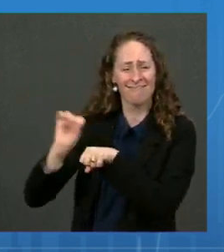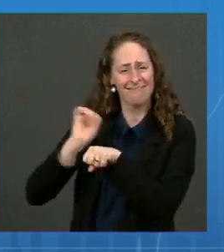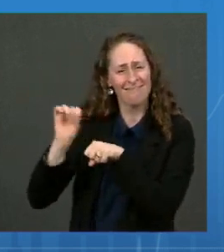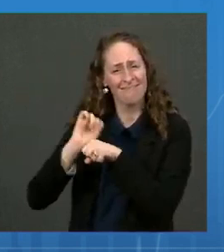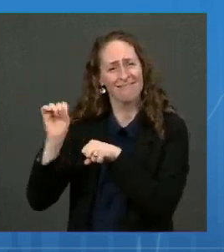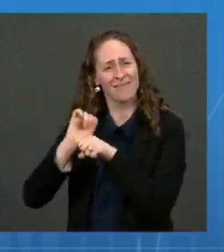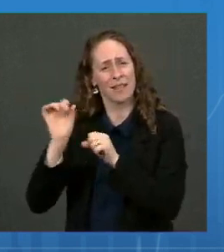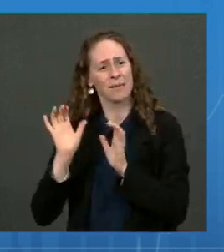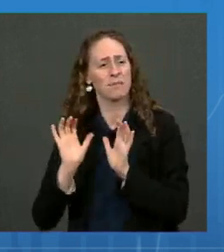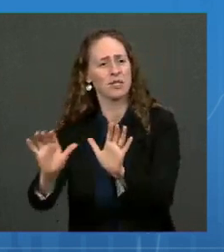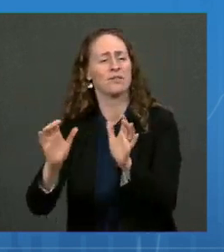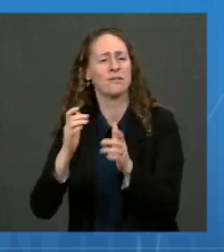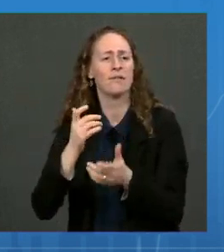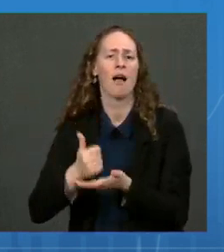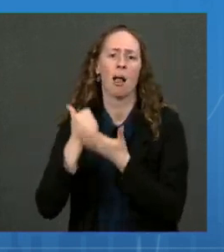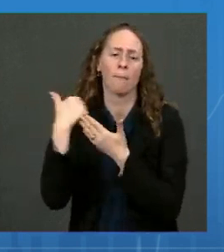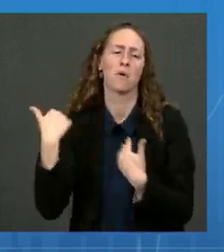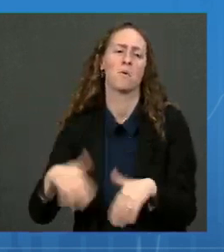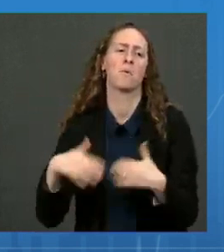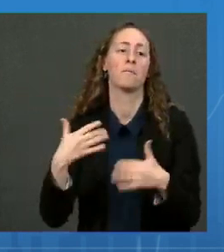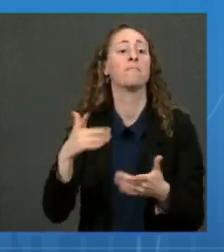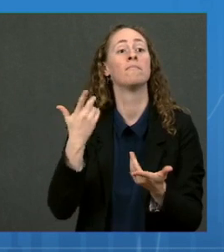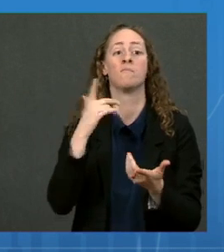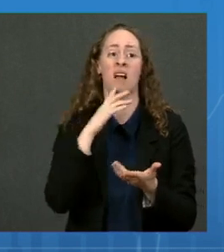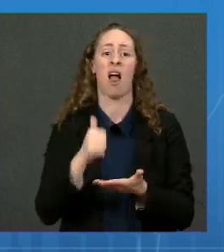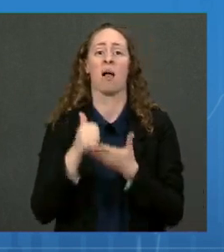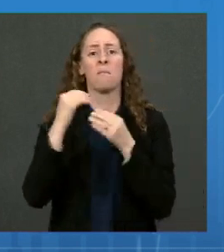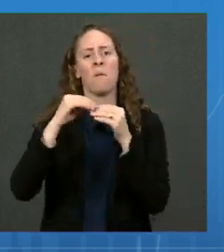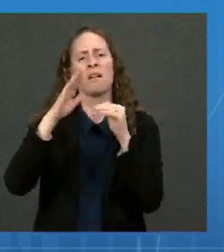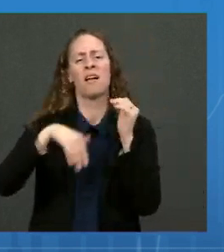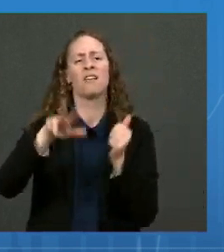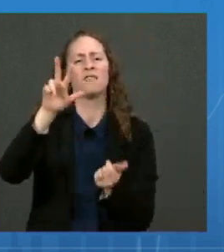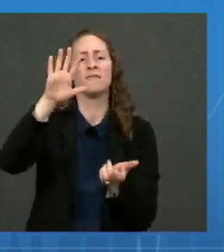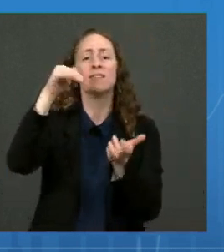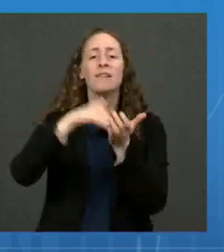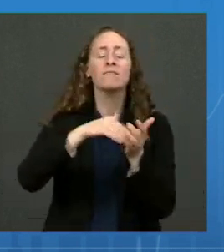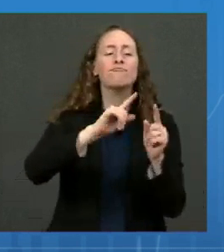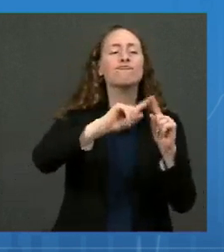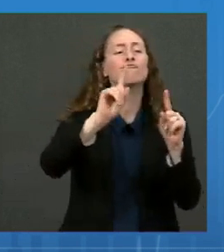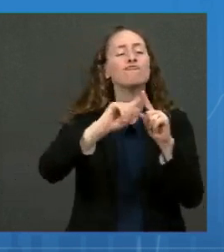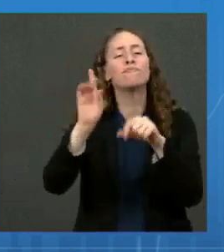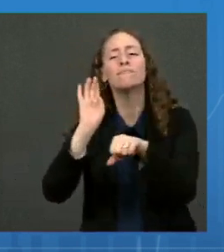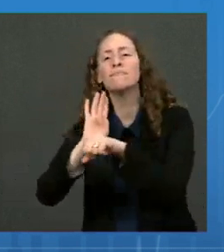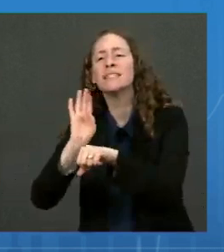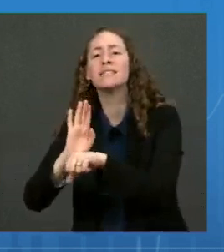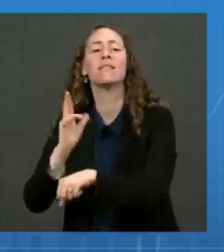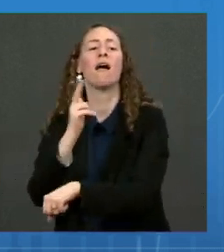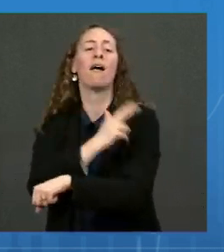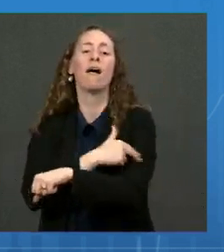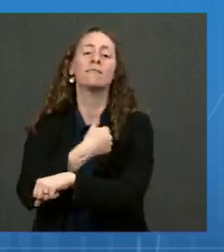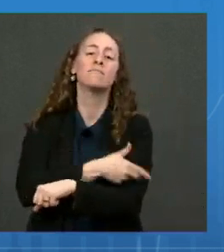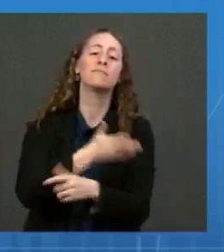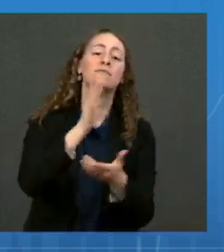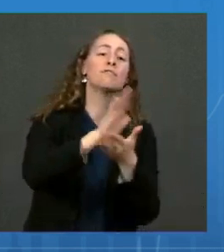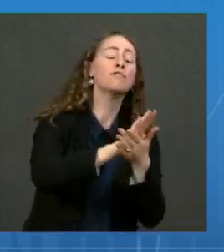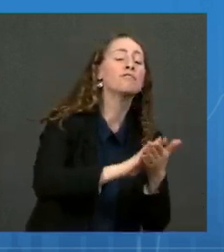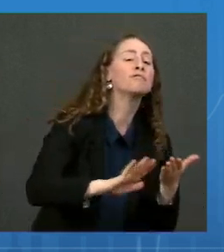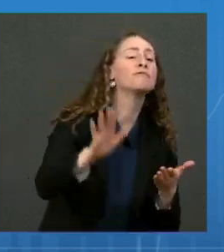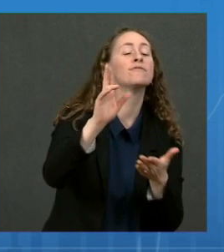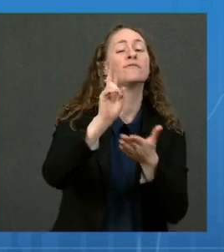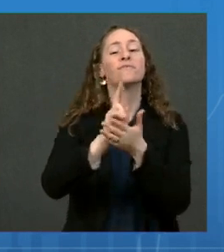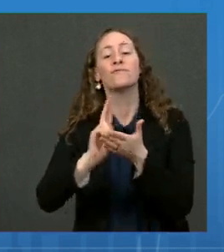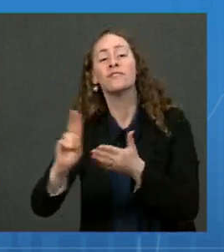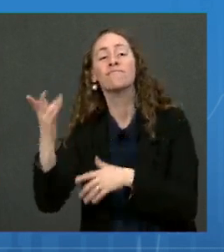3,500 organizations, from healthcare systems to educational institutions, to state and local governments,